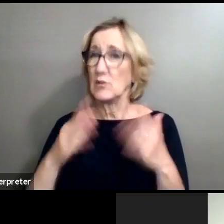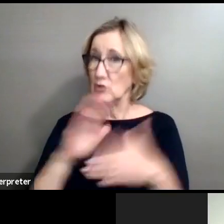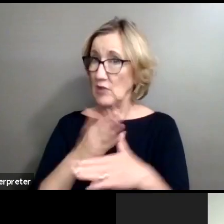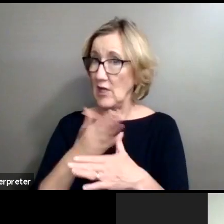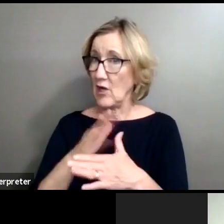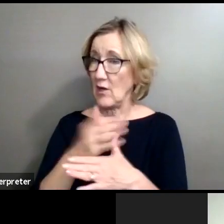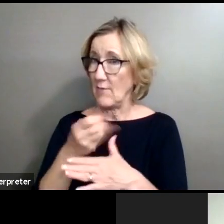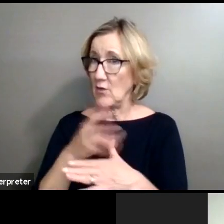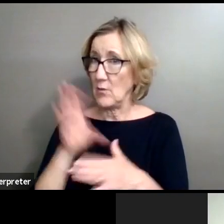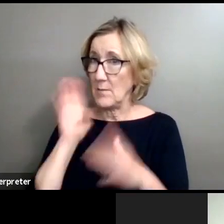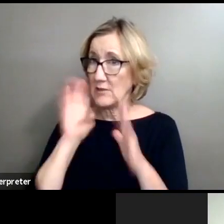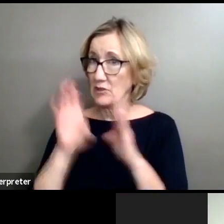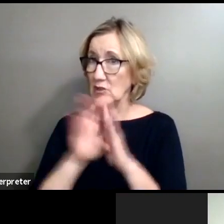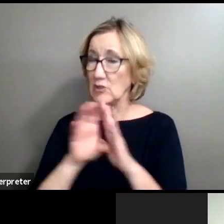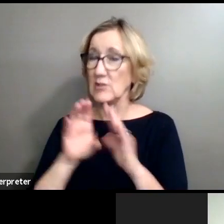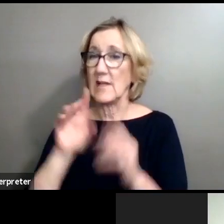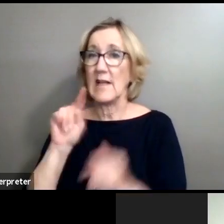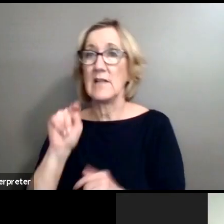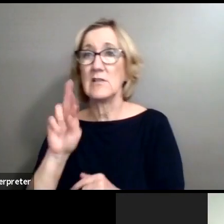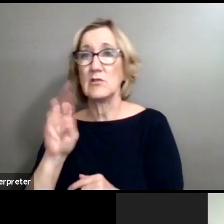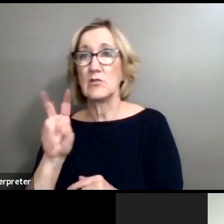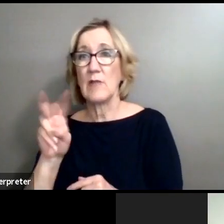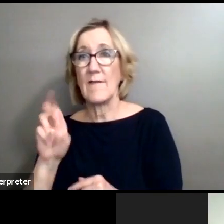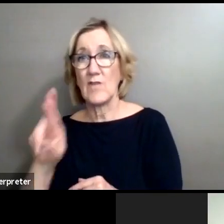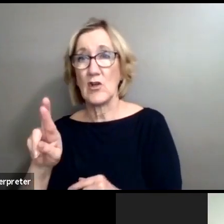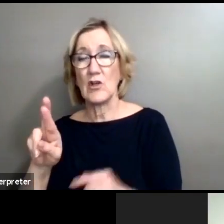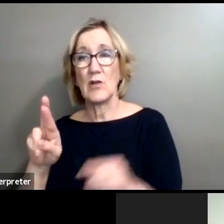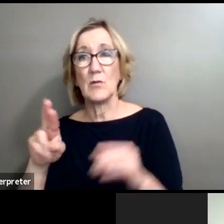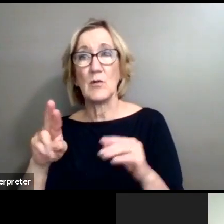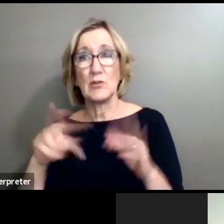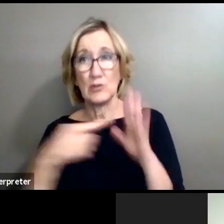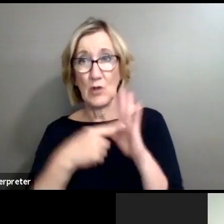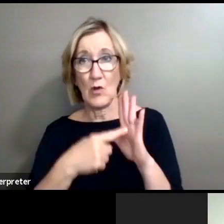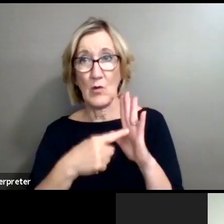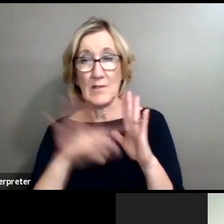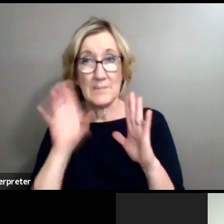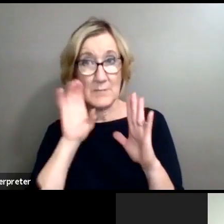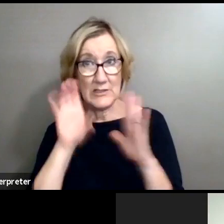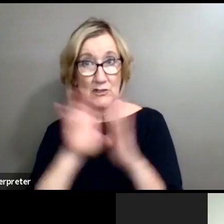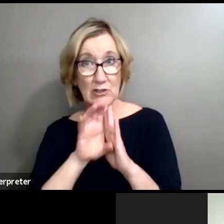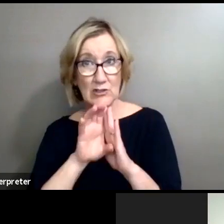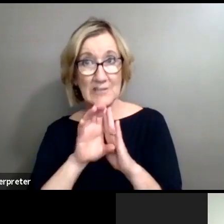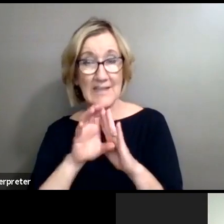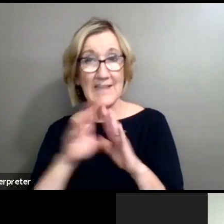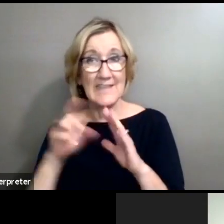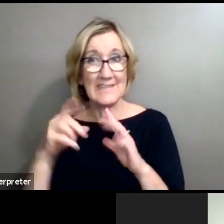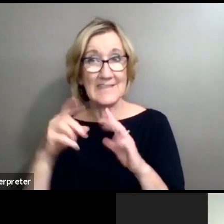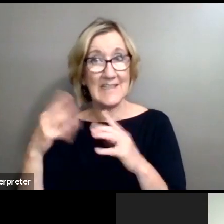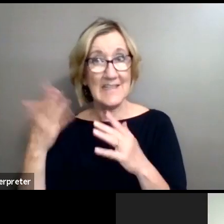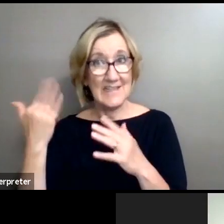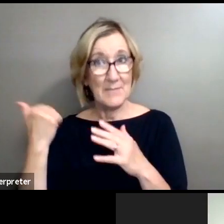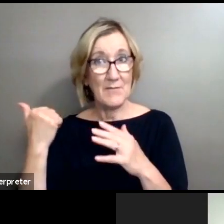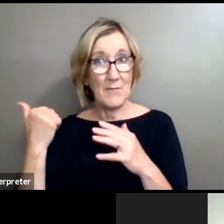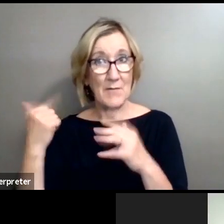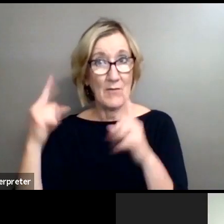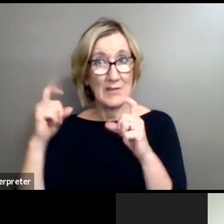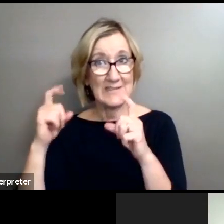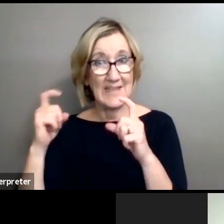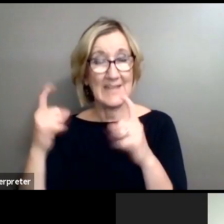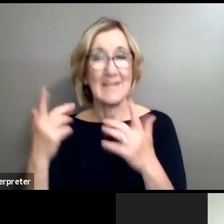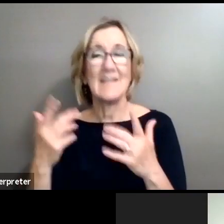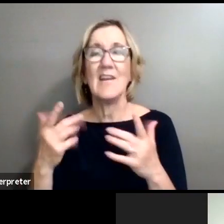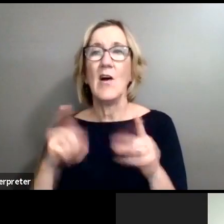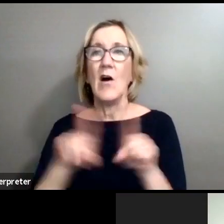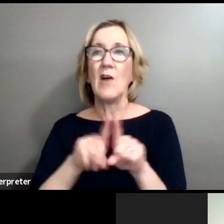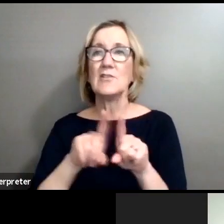Applewood. then Trevor's also going to share a couple of his favorite photos that he's taken. So we're super excited about that. And then we will